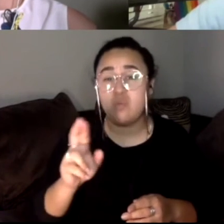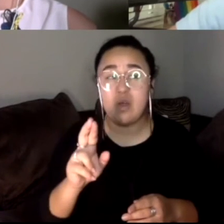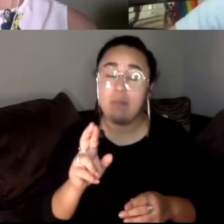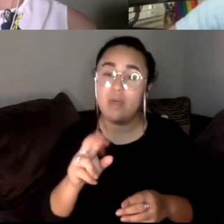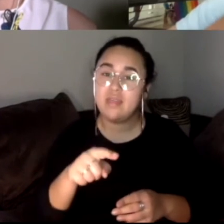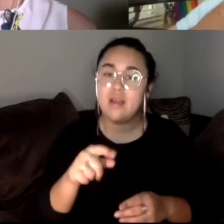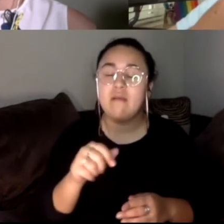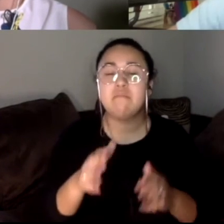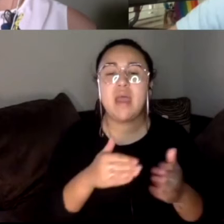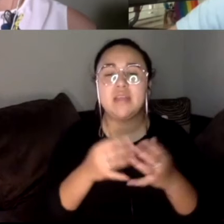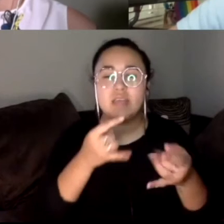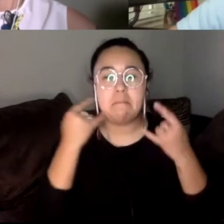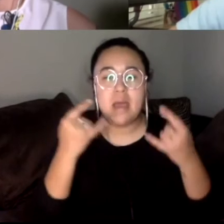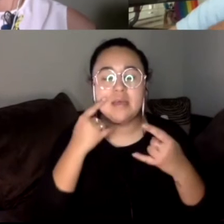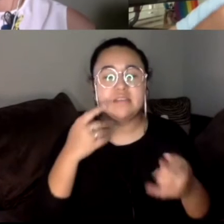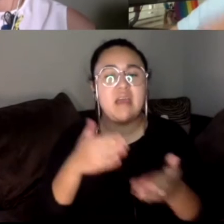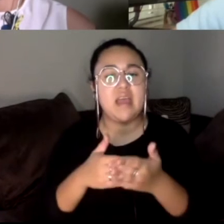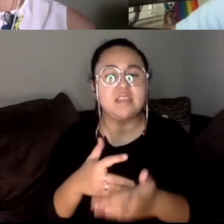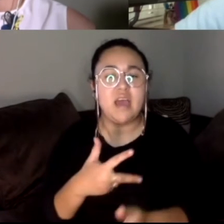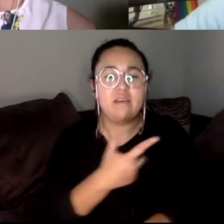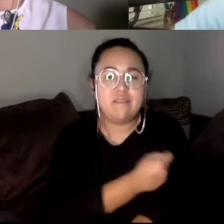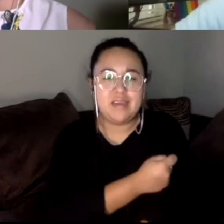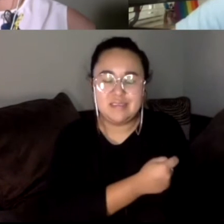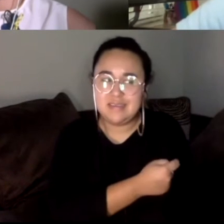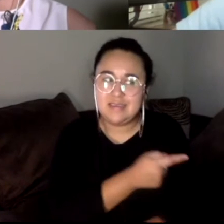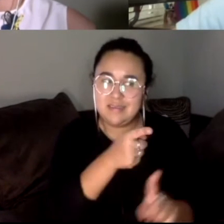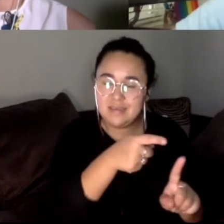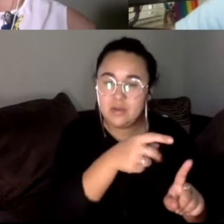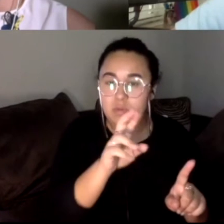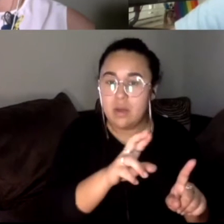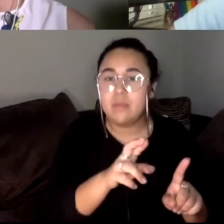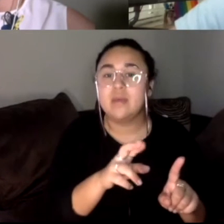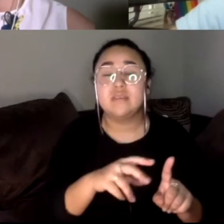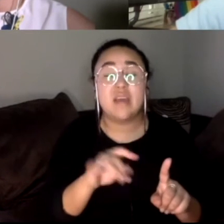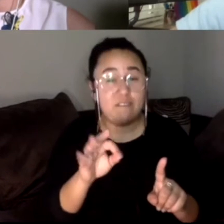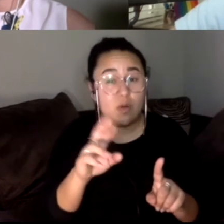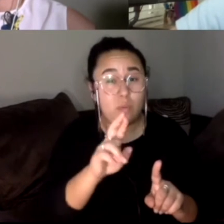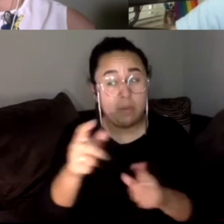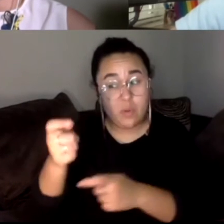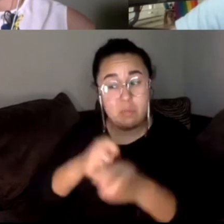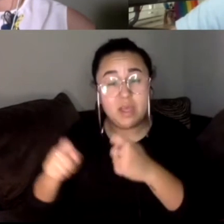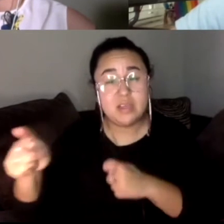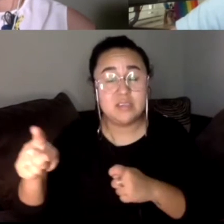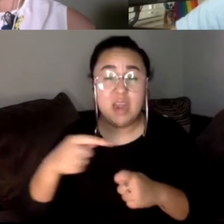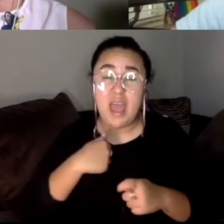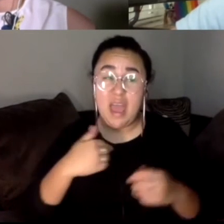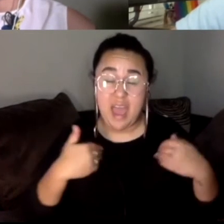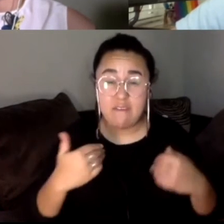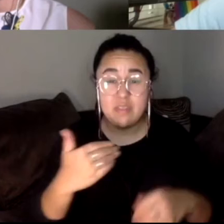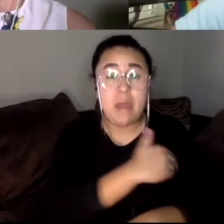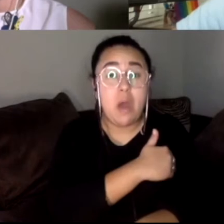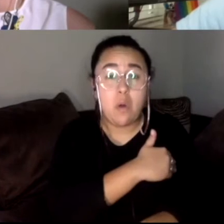think about that again, you know, a Republican with these beliefs who has the power to enact these things, or at least just not do things that need to be done,